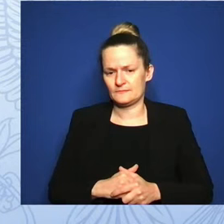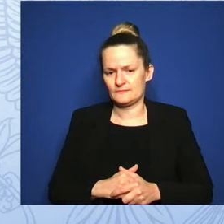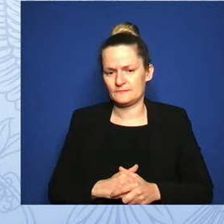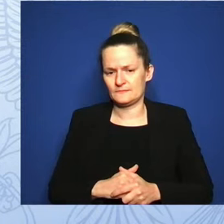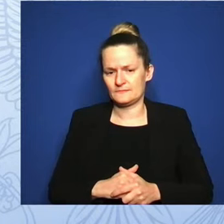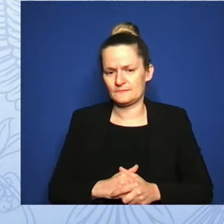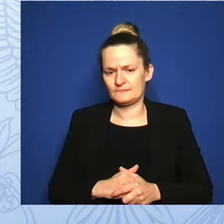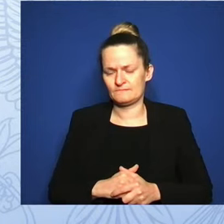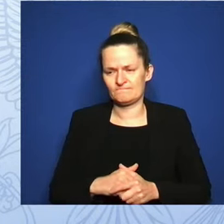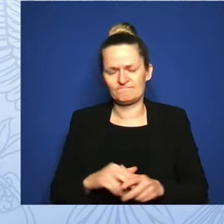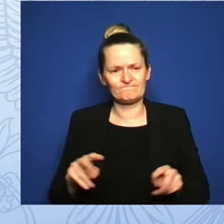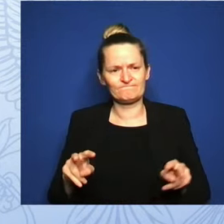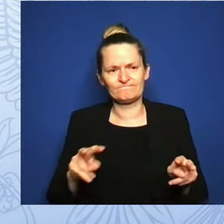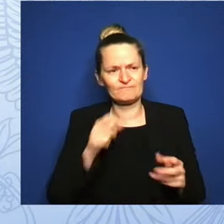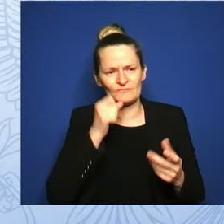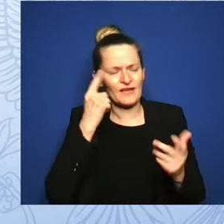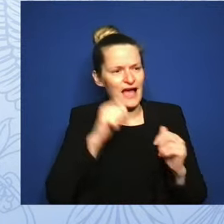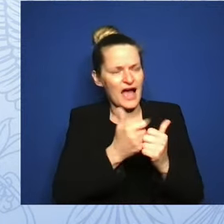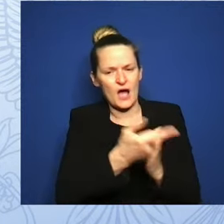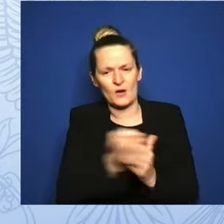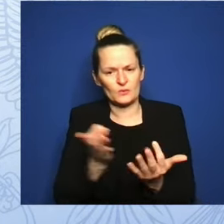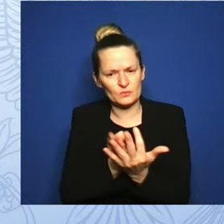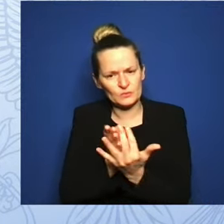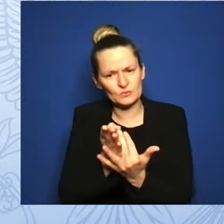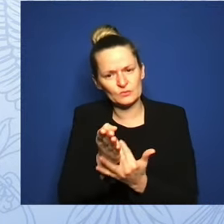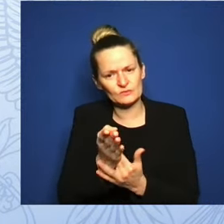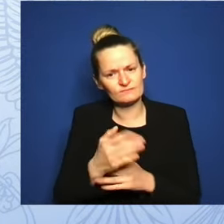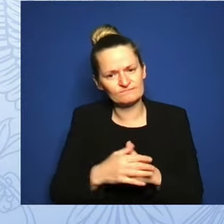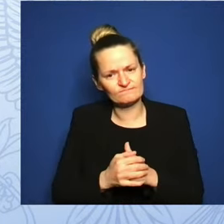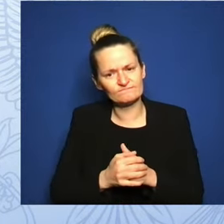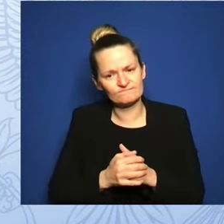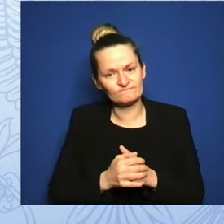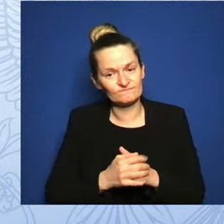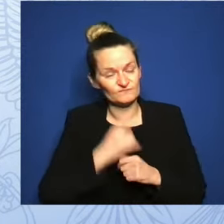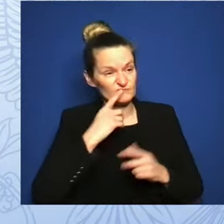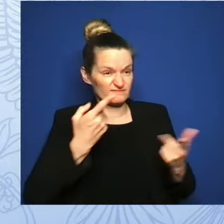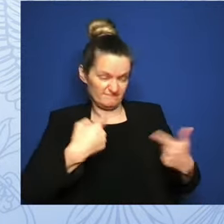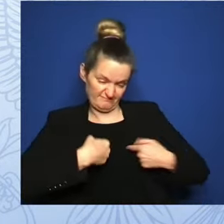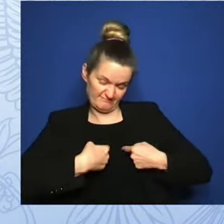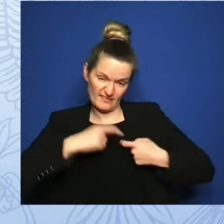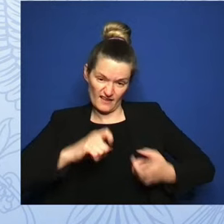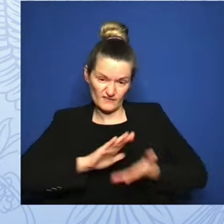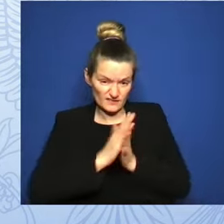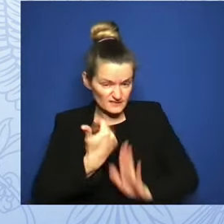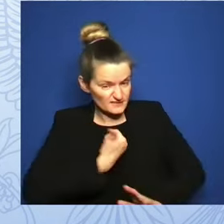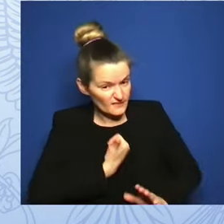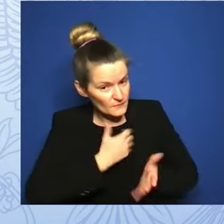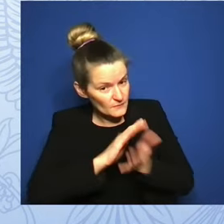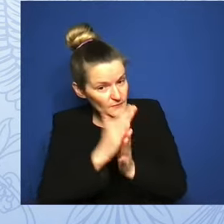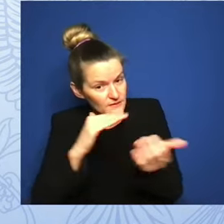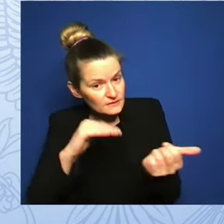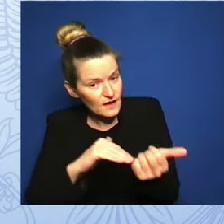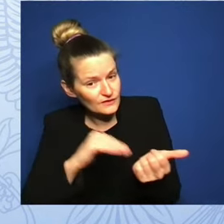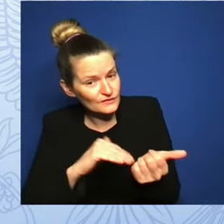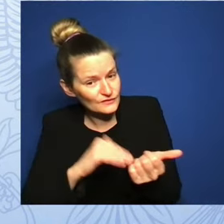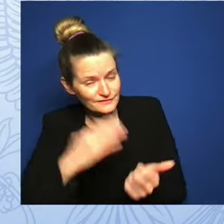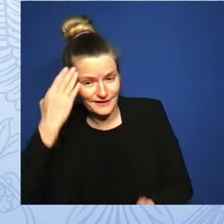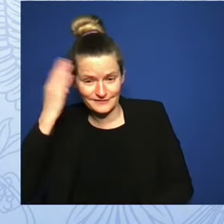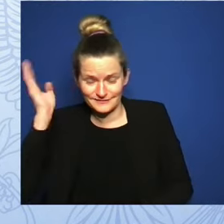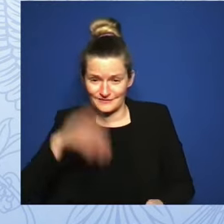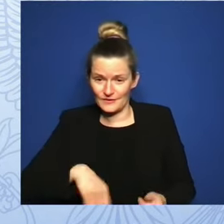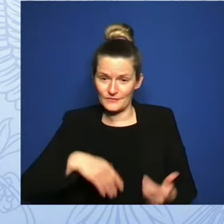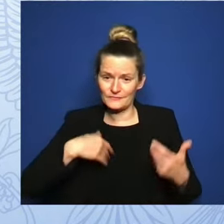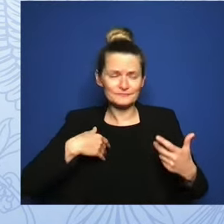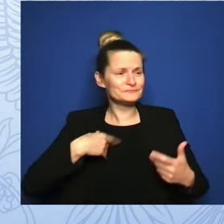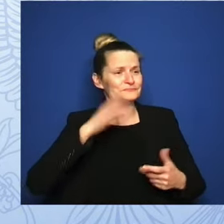It's much easier to be a doctor than it is to do this. I always wanted a big, messy, happy family, a sixth generation